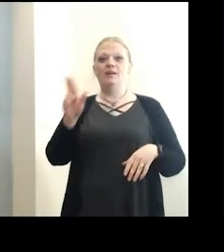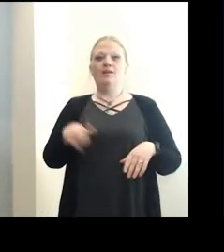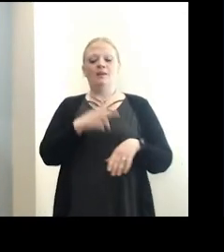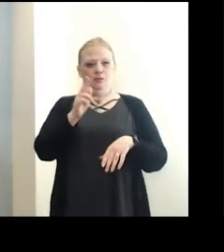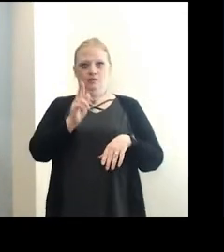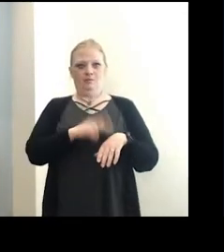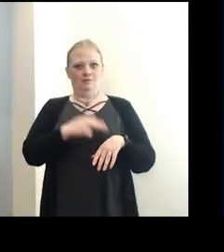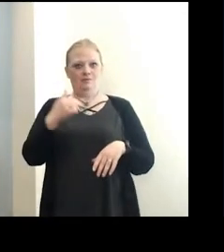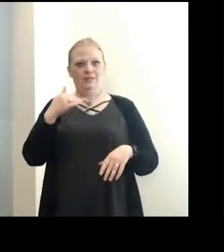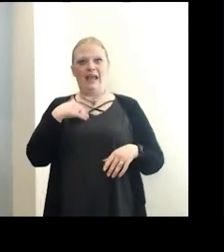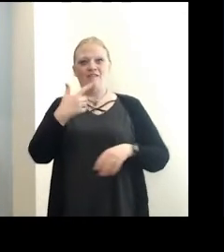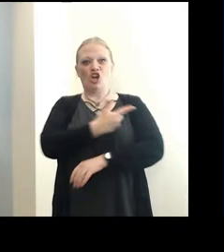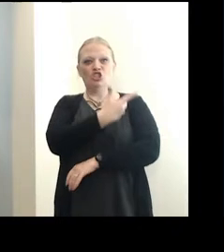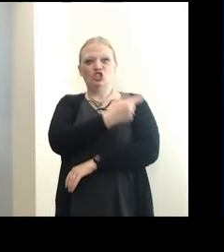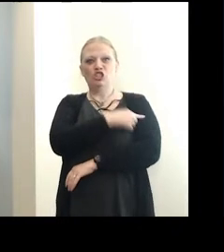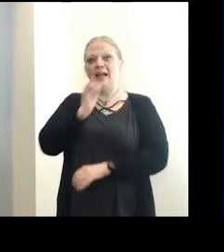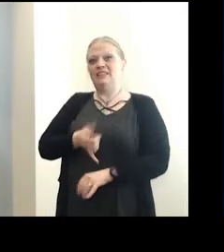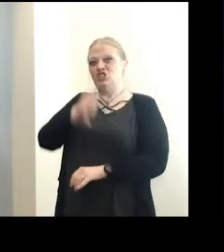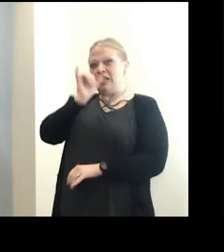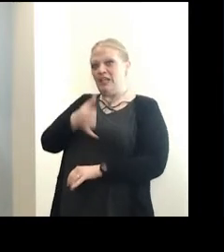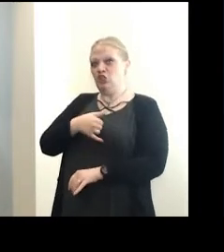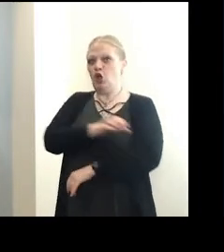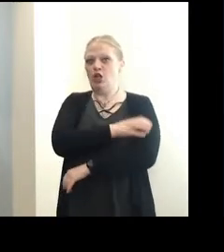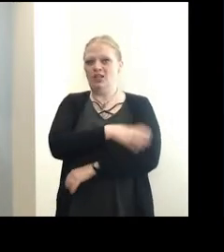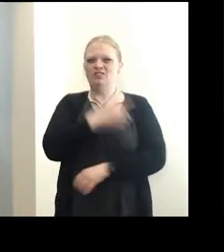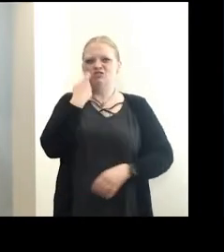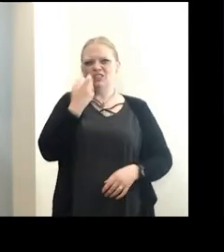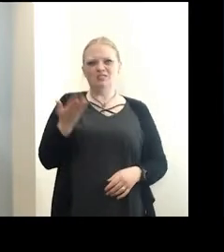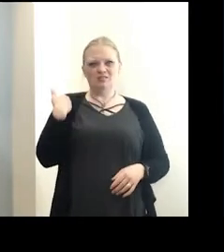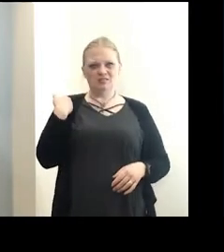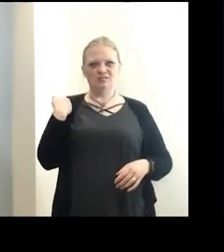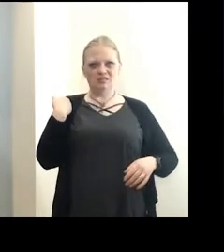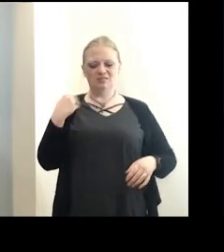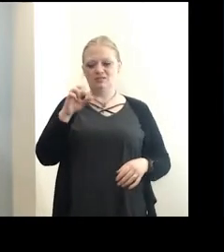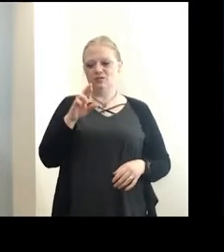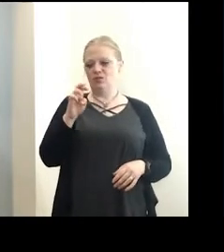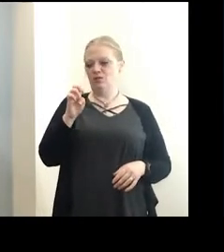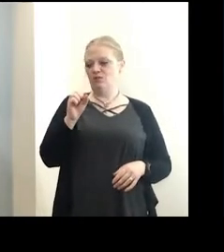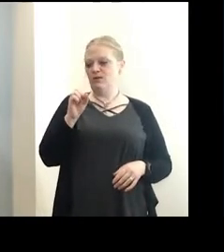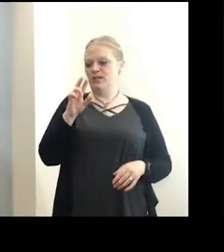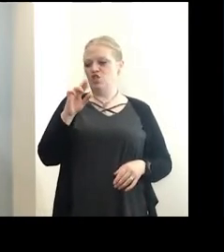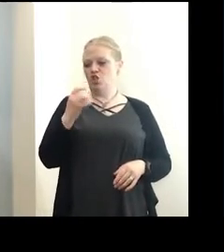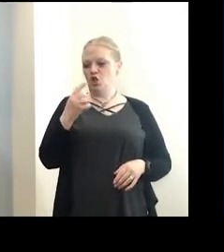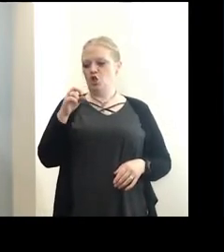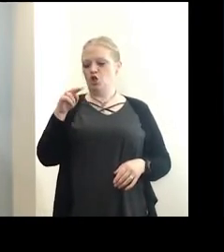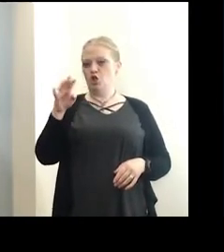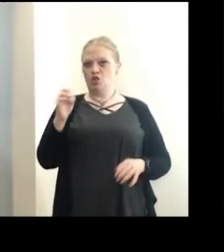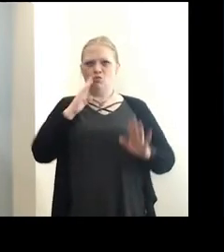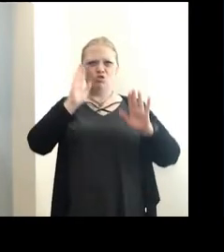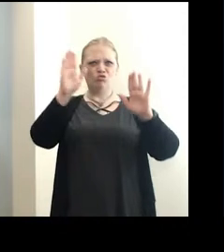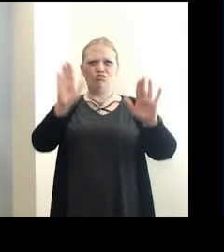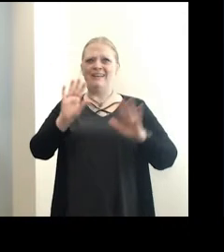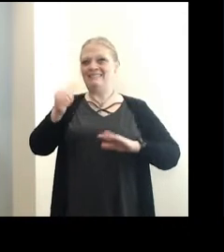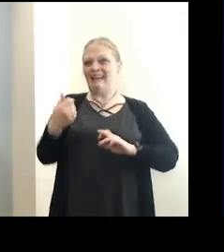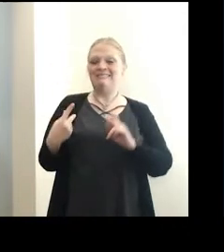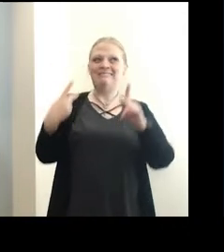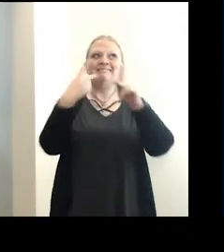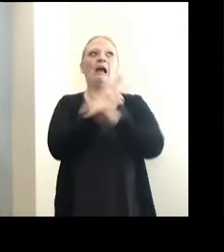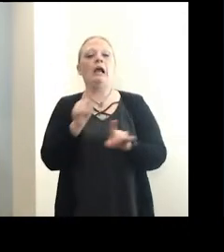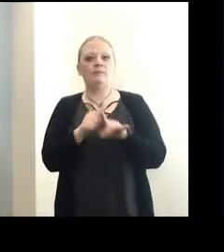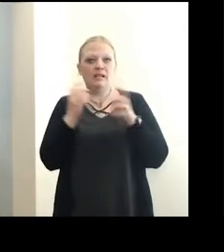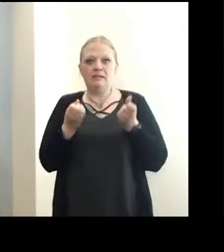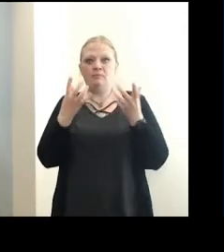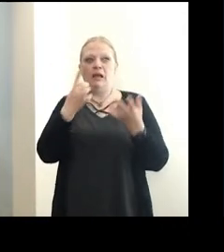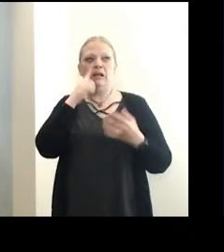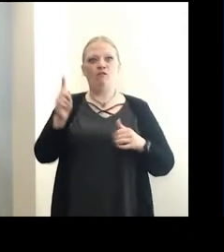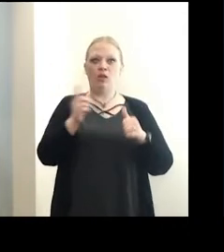a Chaser Clinic. The first one was this last weekend at Resurgence Brewery in Buffalo. went great. Got 10 times as many people as what we've been getting for